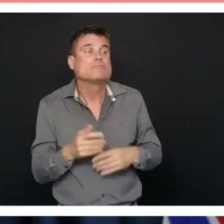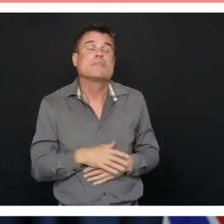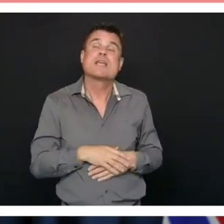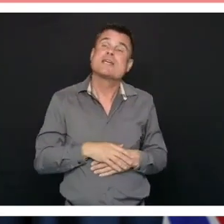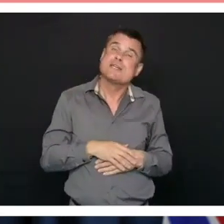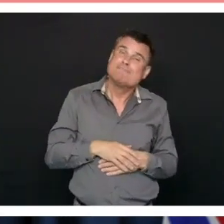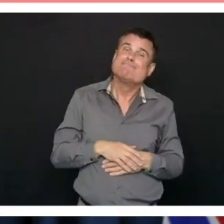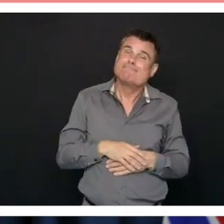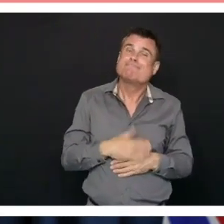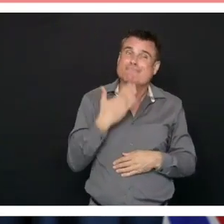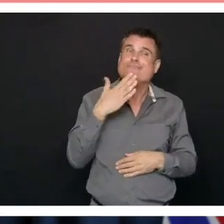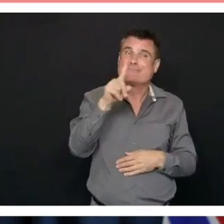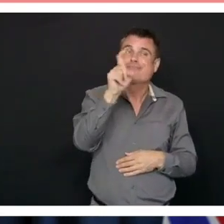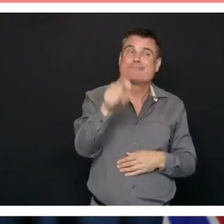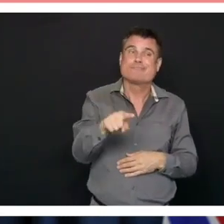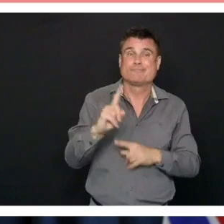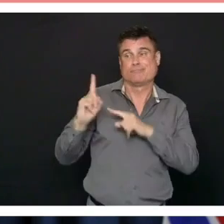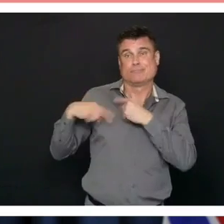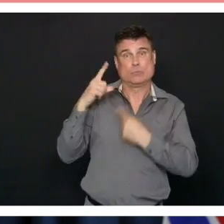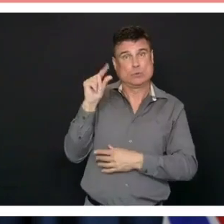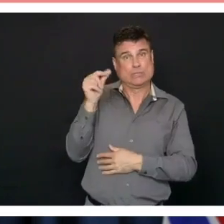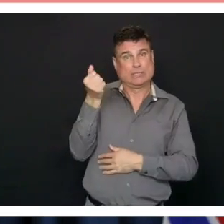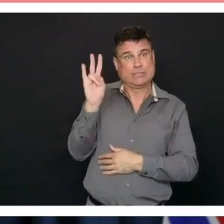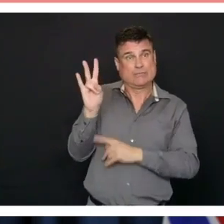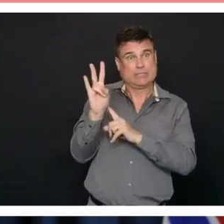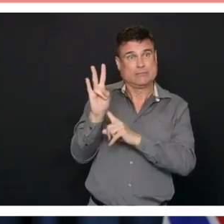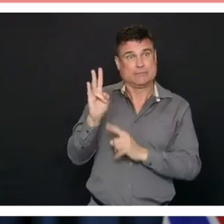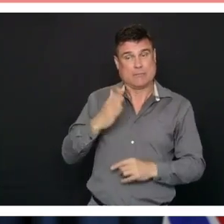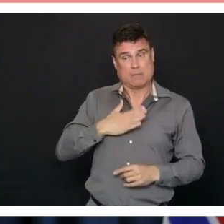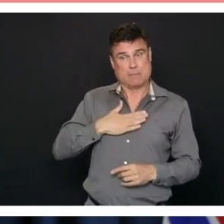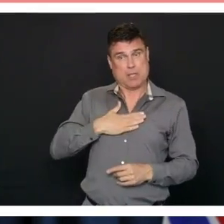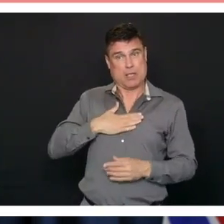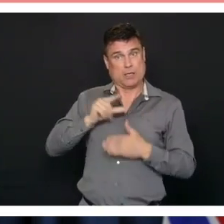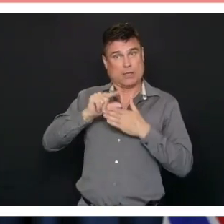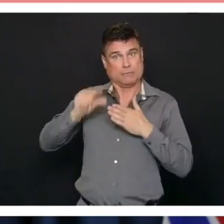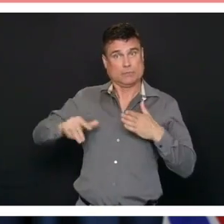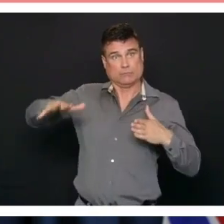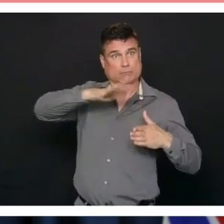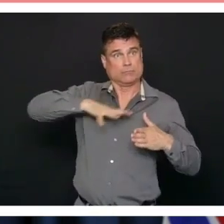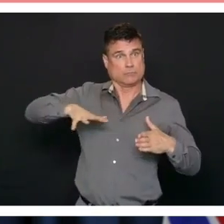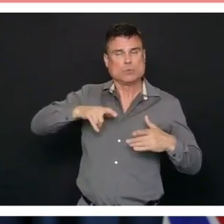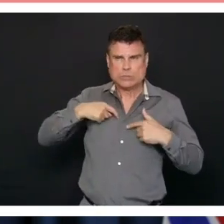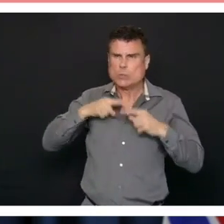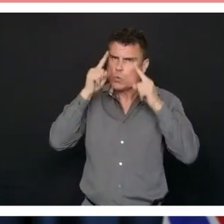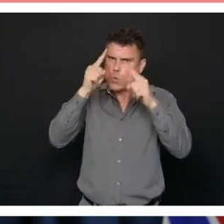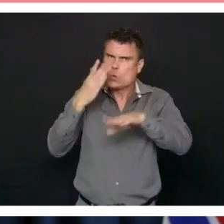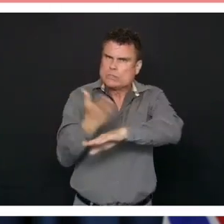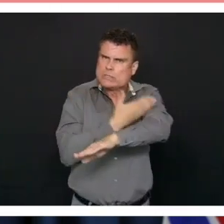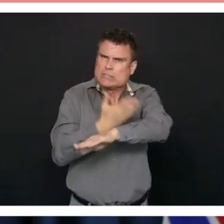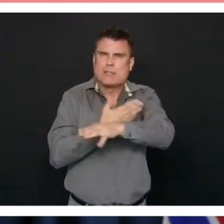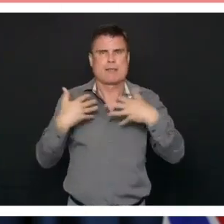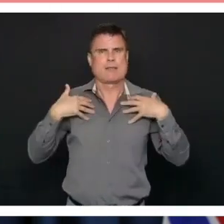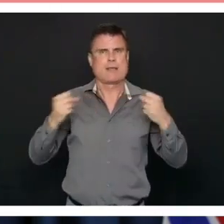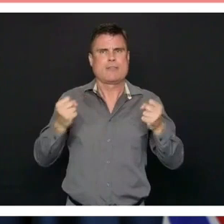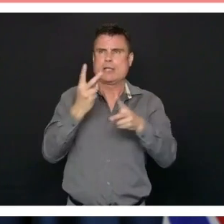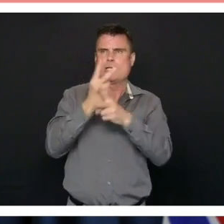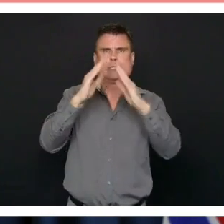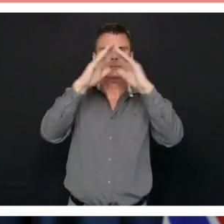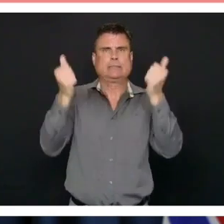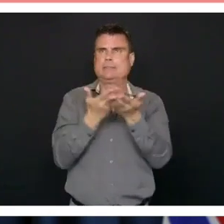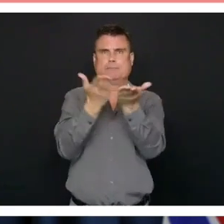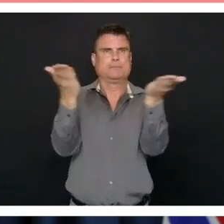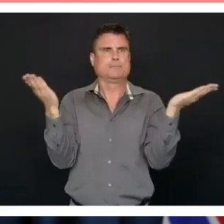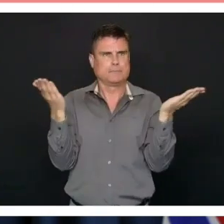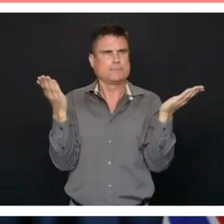on trying to increase productivity within the system. Adrian spoke about diagnostic services that were multiplied